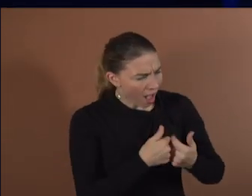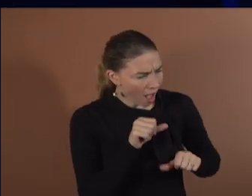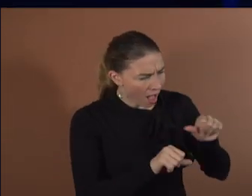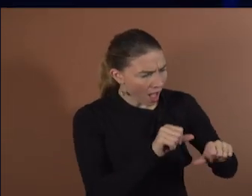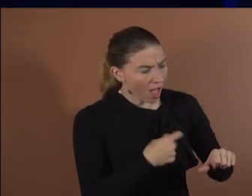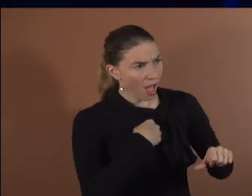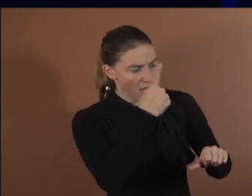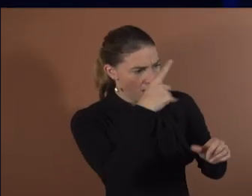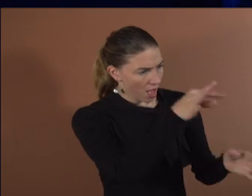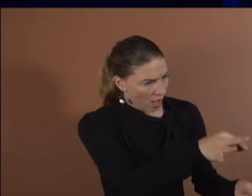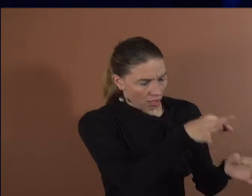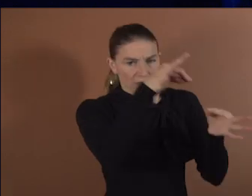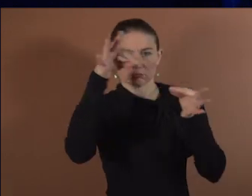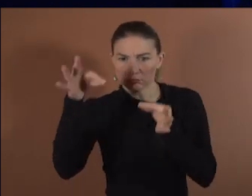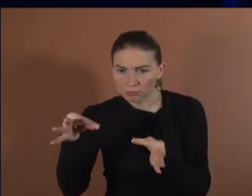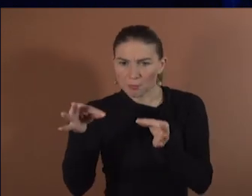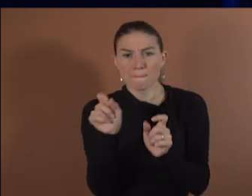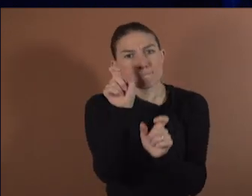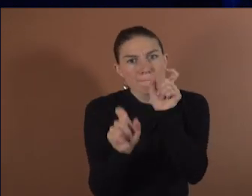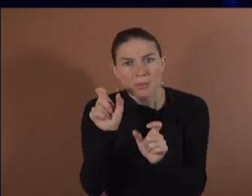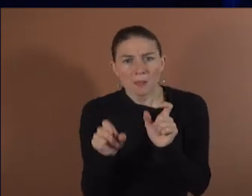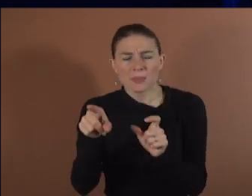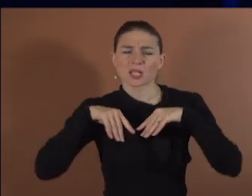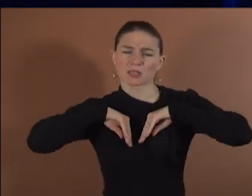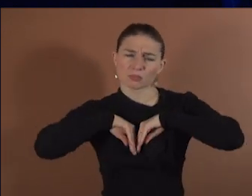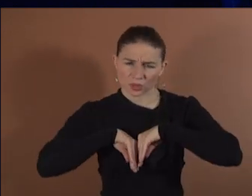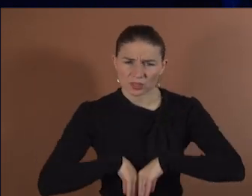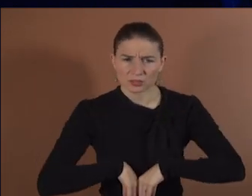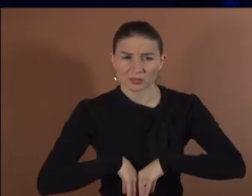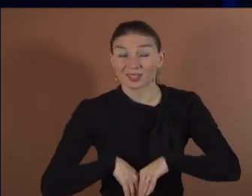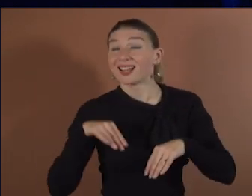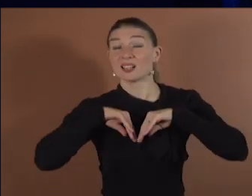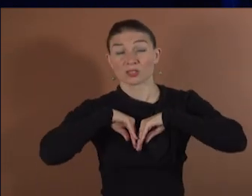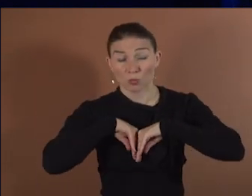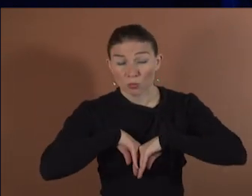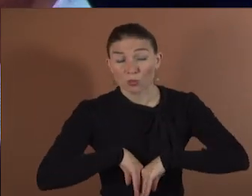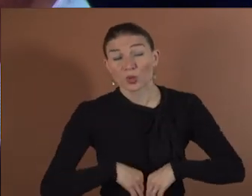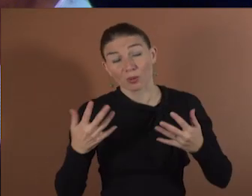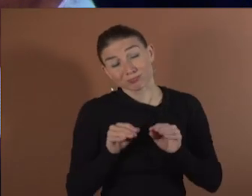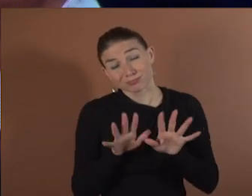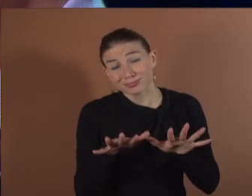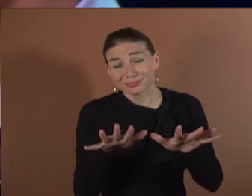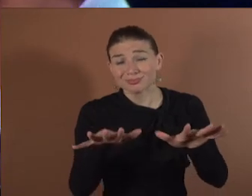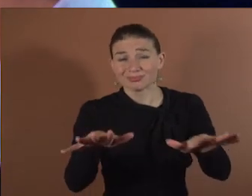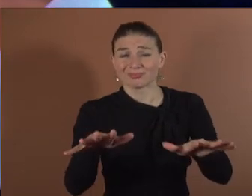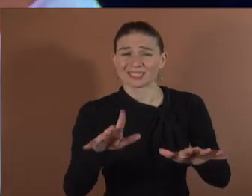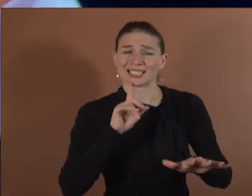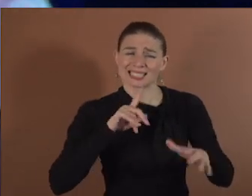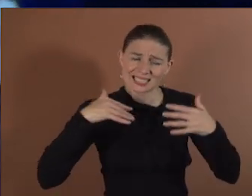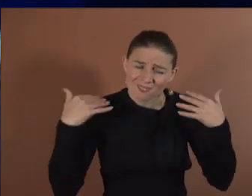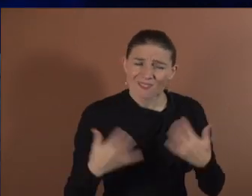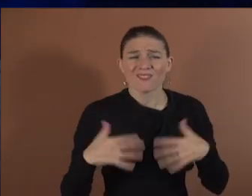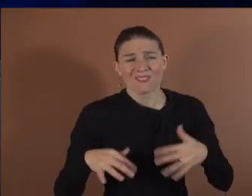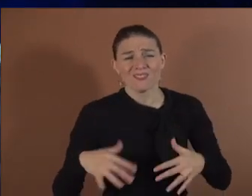You know, depression is the most common psychiatric disease. It's a severe mood disorder. About 10%